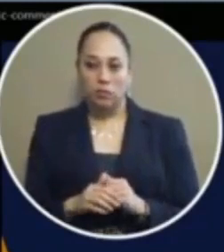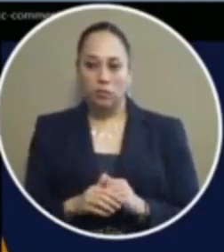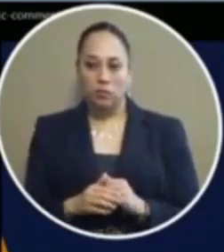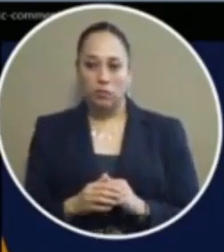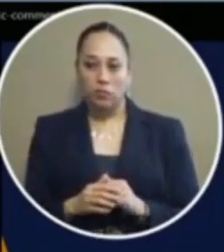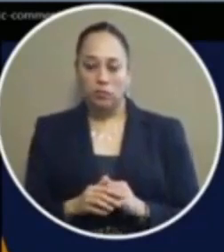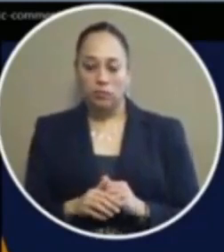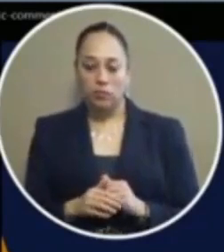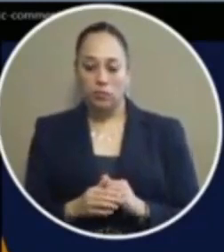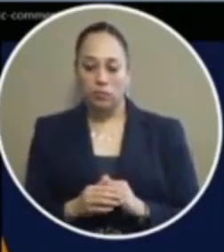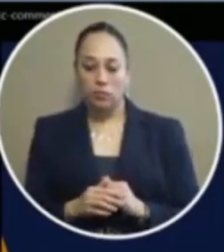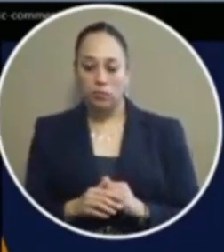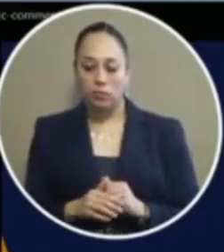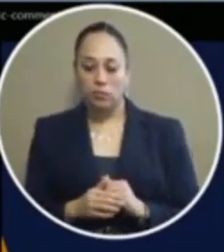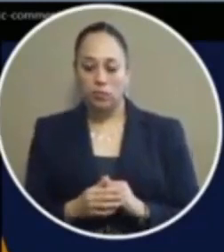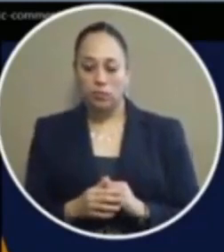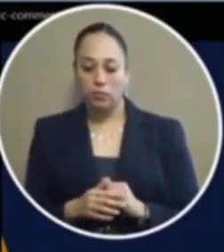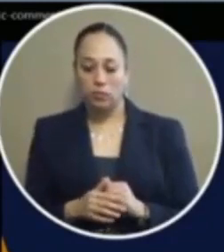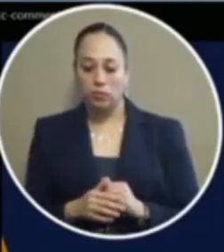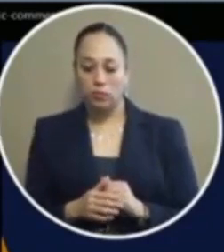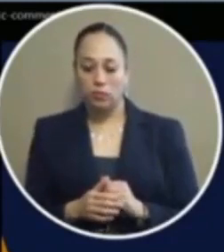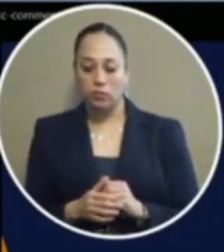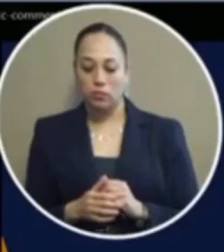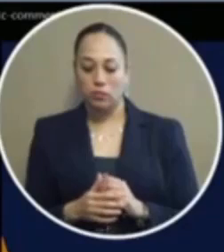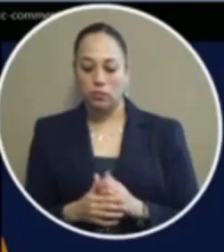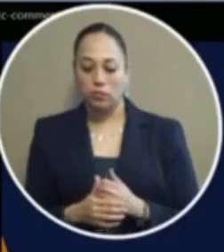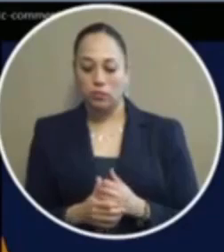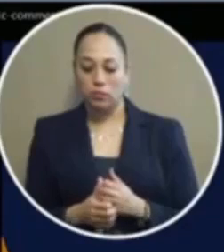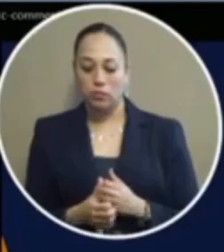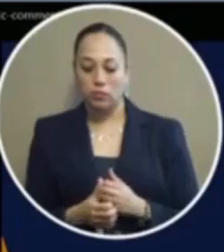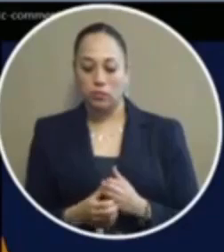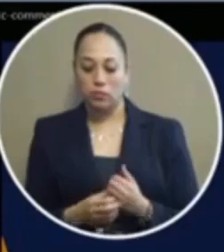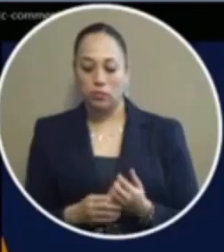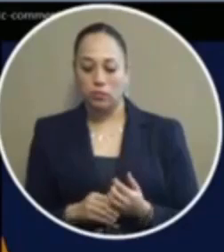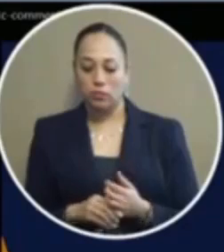star six to unmute your phone and you may begin speaking up to six minutes